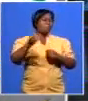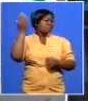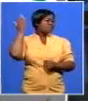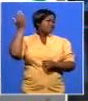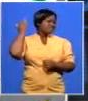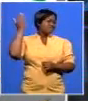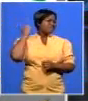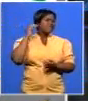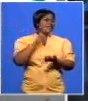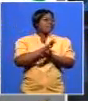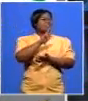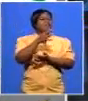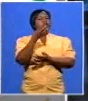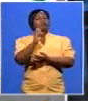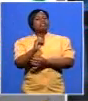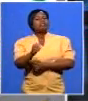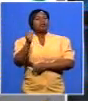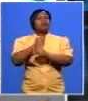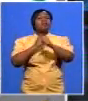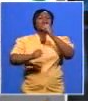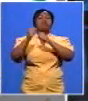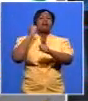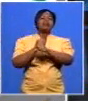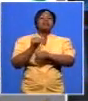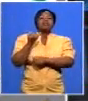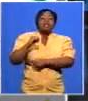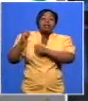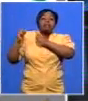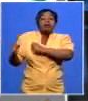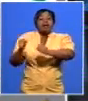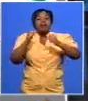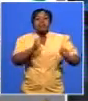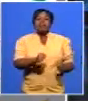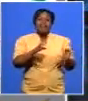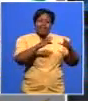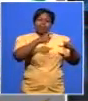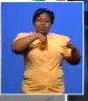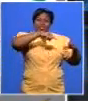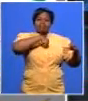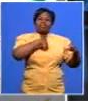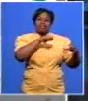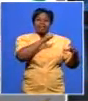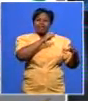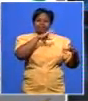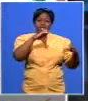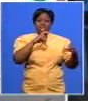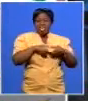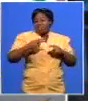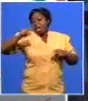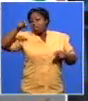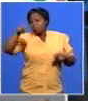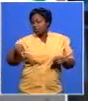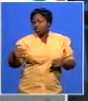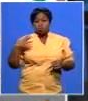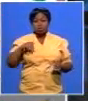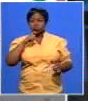the 40s he remains in the ANC and anybody else want to use his image is fine as the leader of